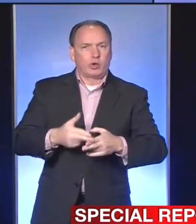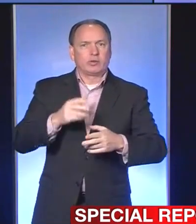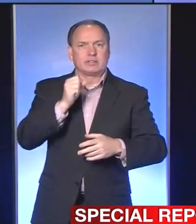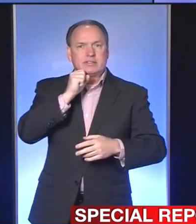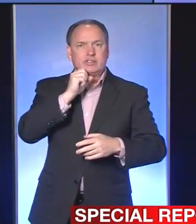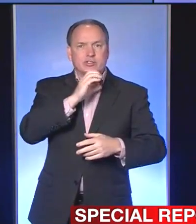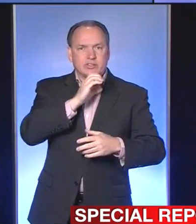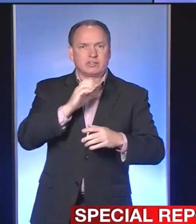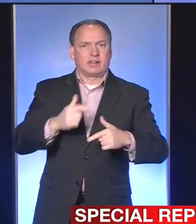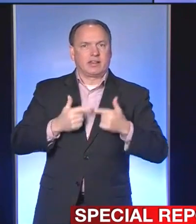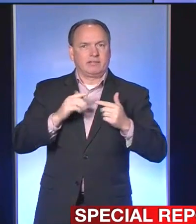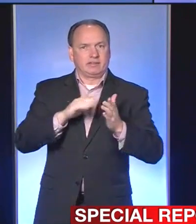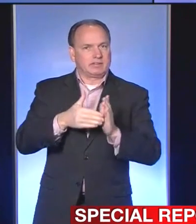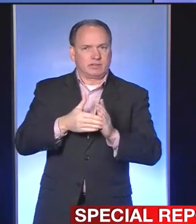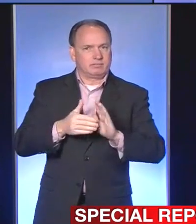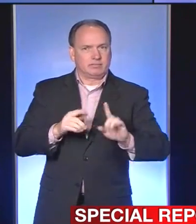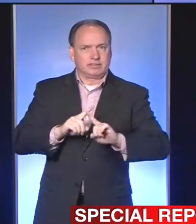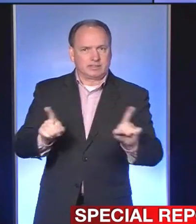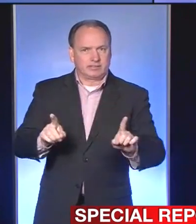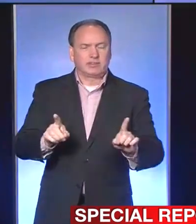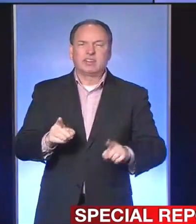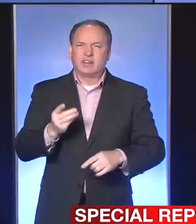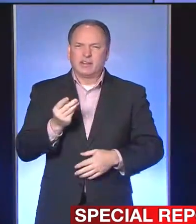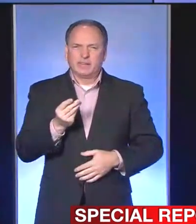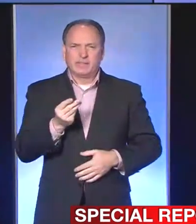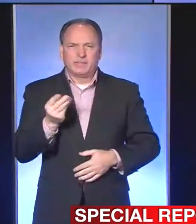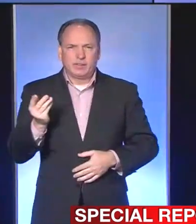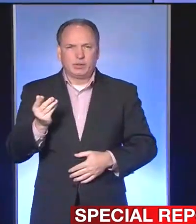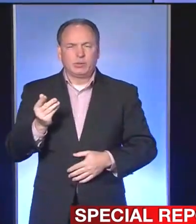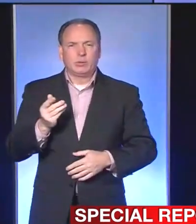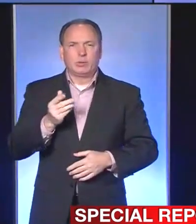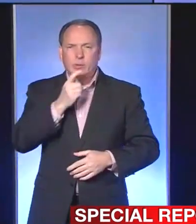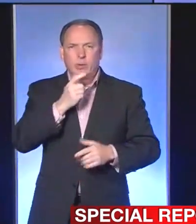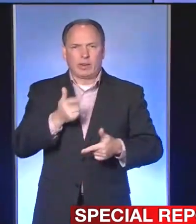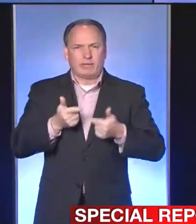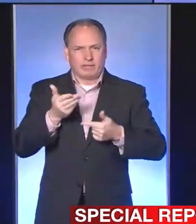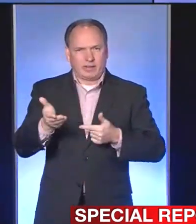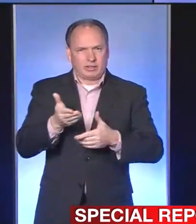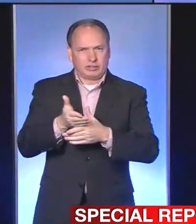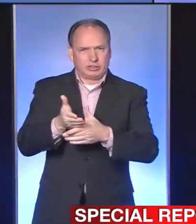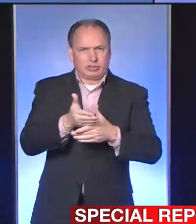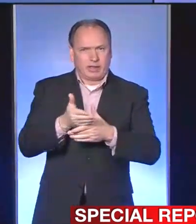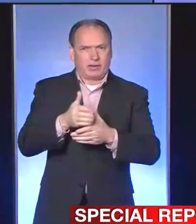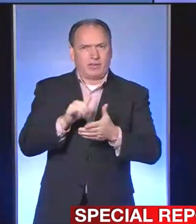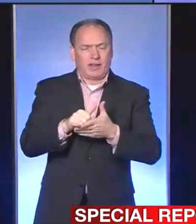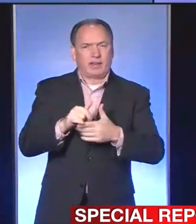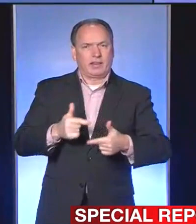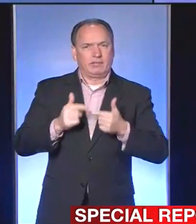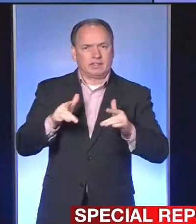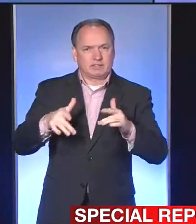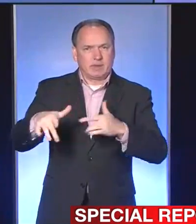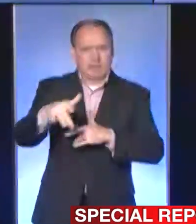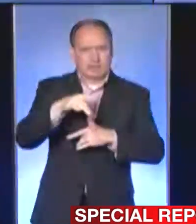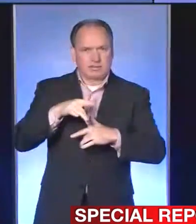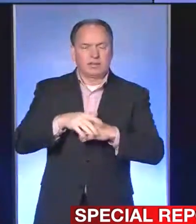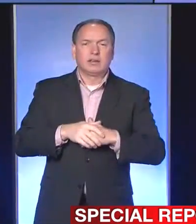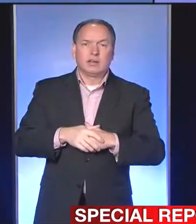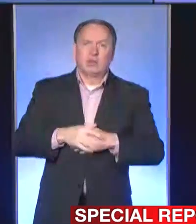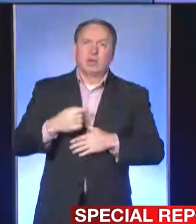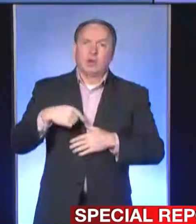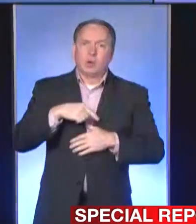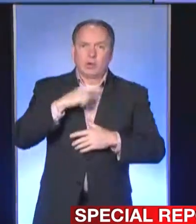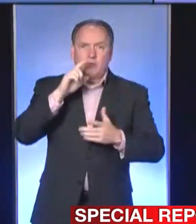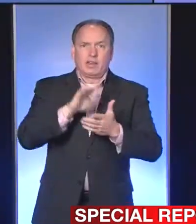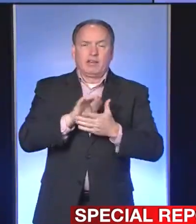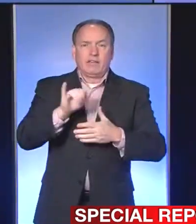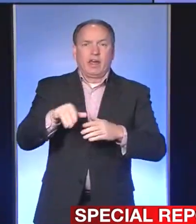living center. There are just a handful of residents who share that living space. We believe that